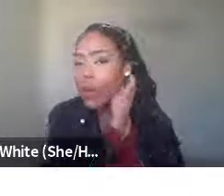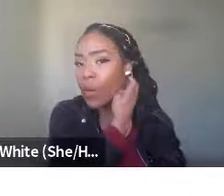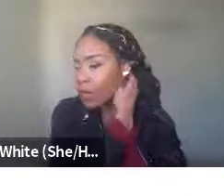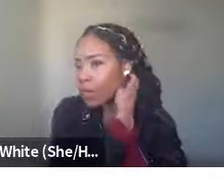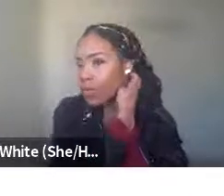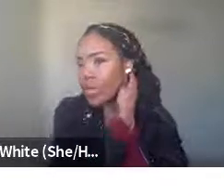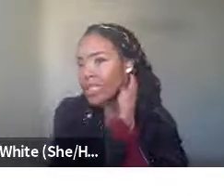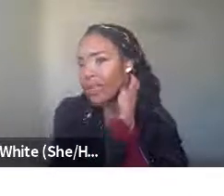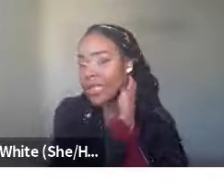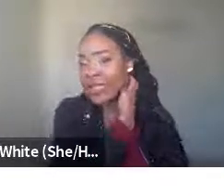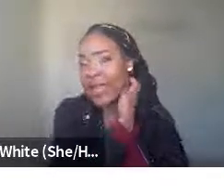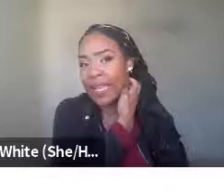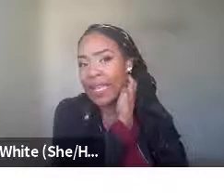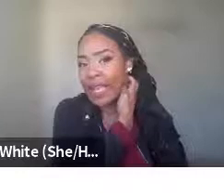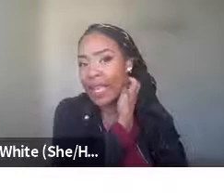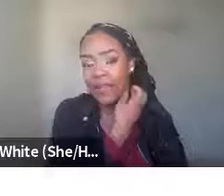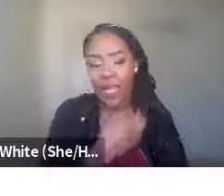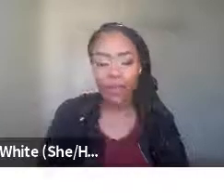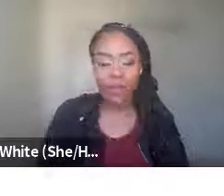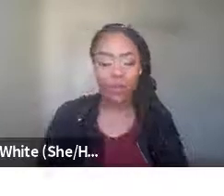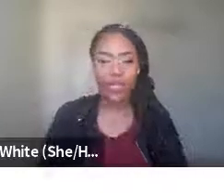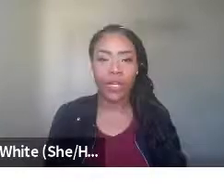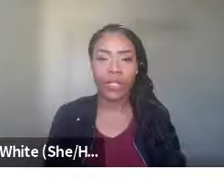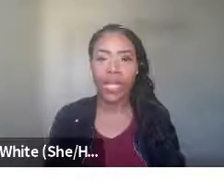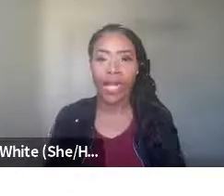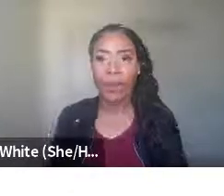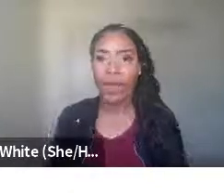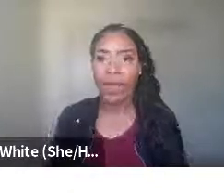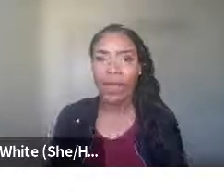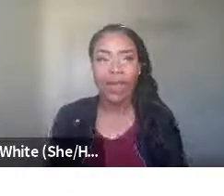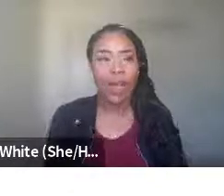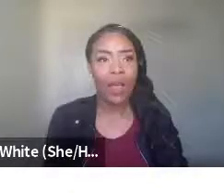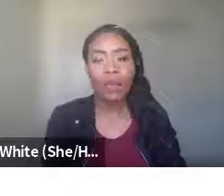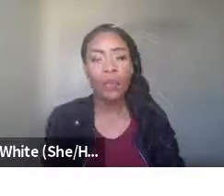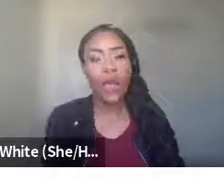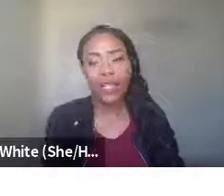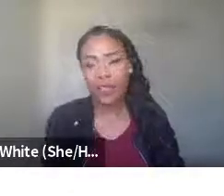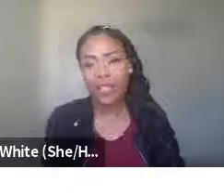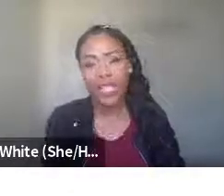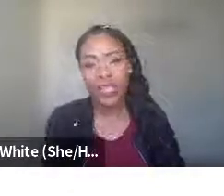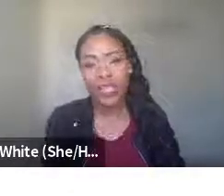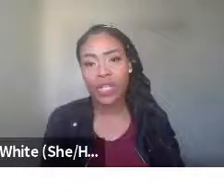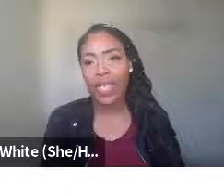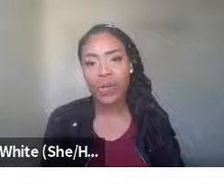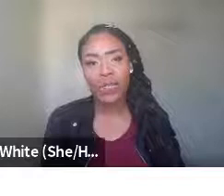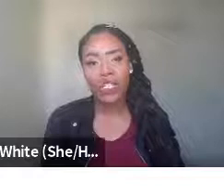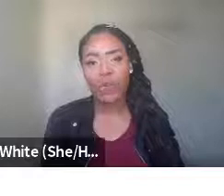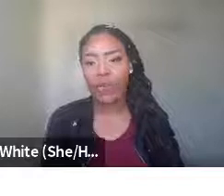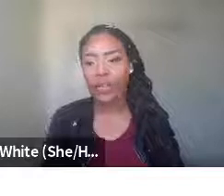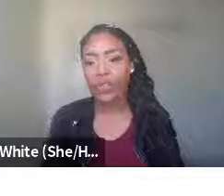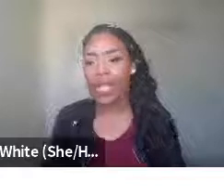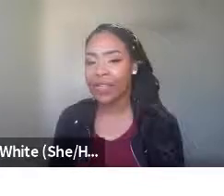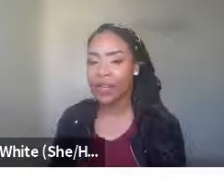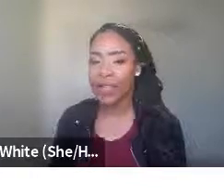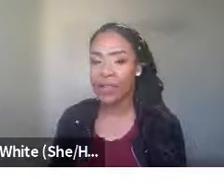So Georgetown did a study and they researched a bunch of different teachers, counselors,